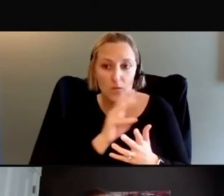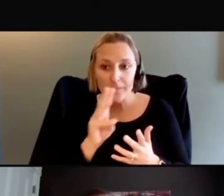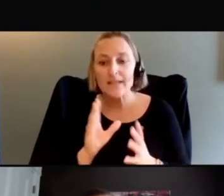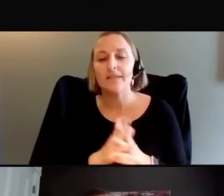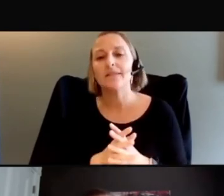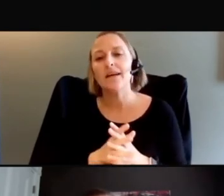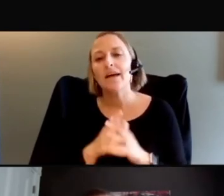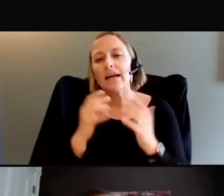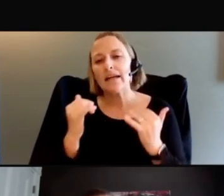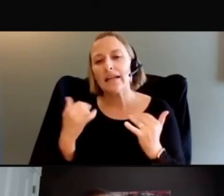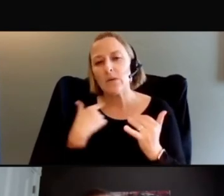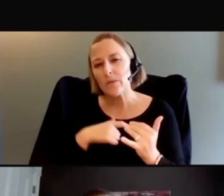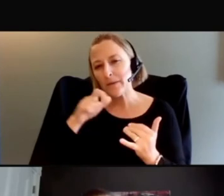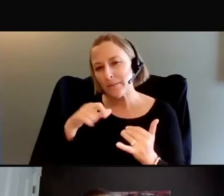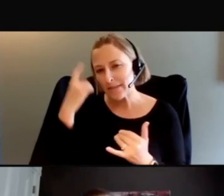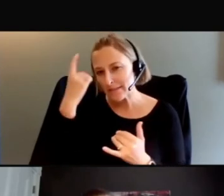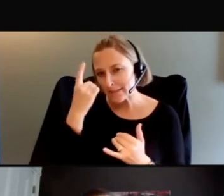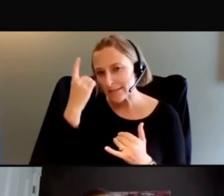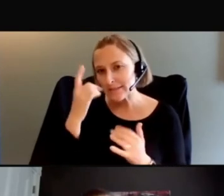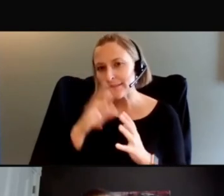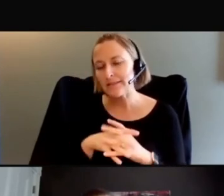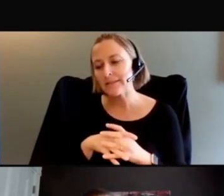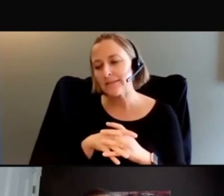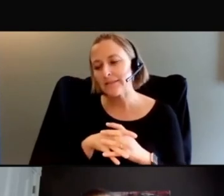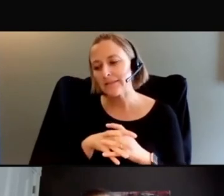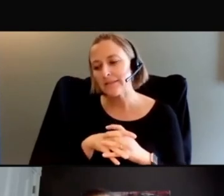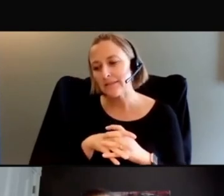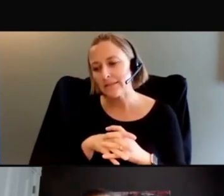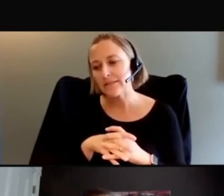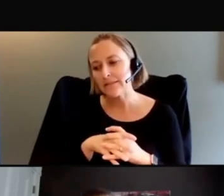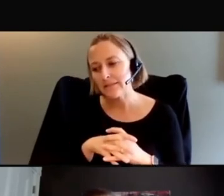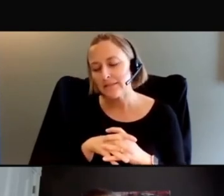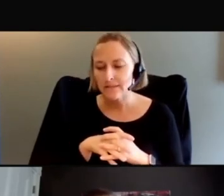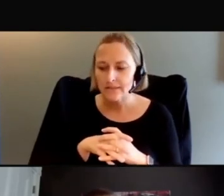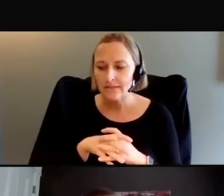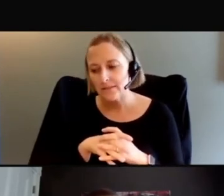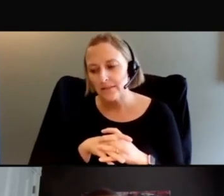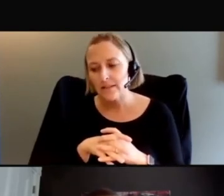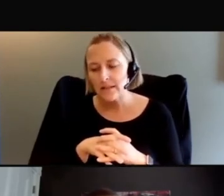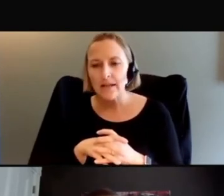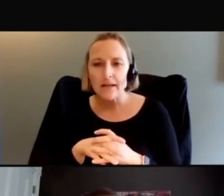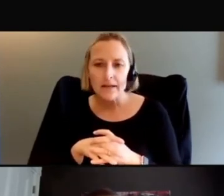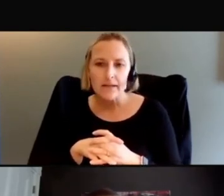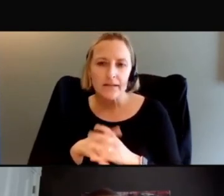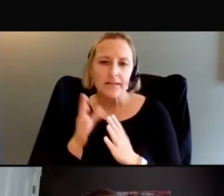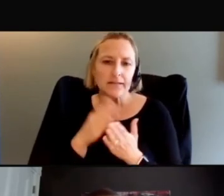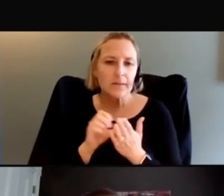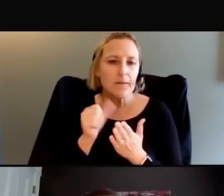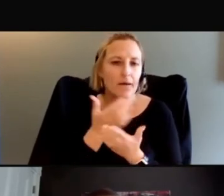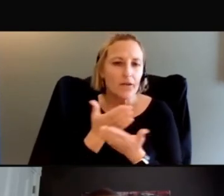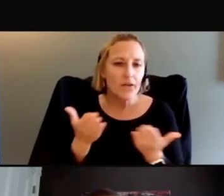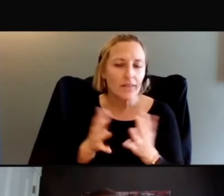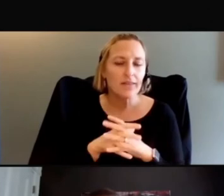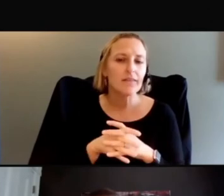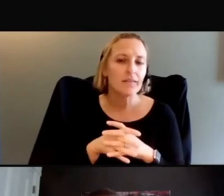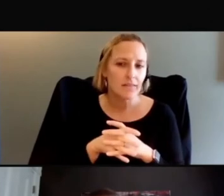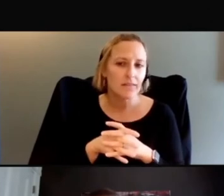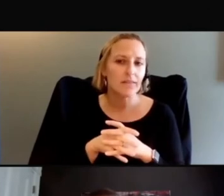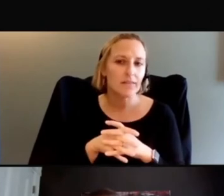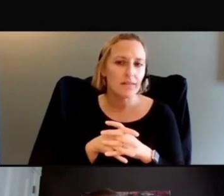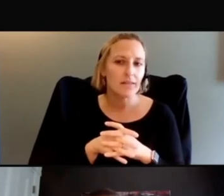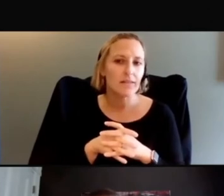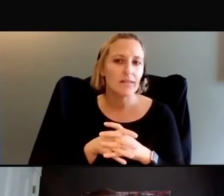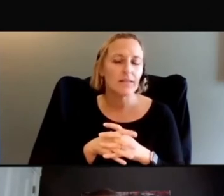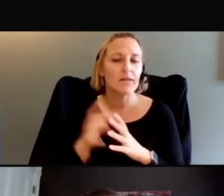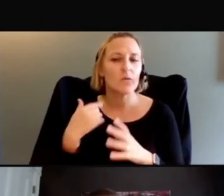we have to take into consideration some, some, some, I guess, considerations that, you know, that we need to